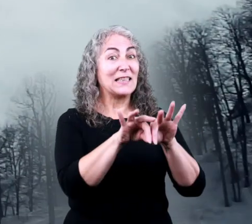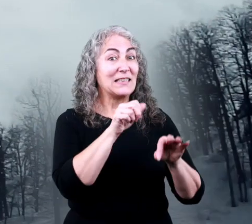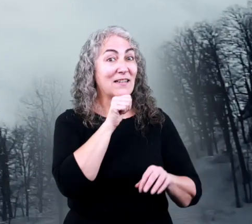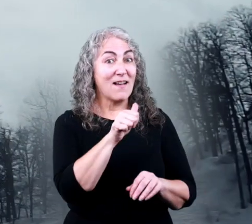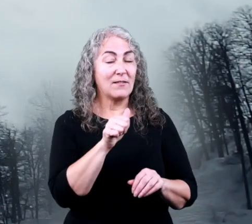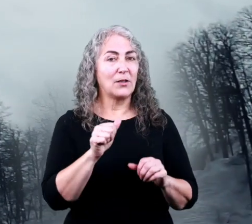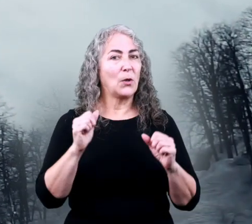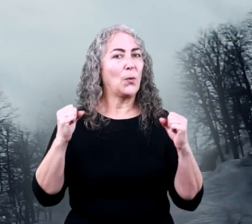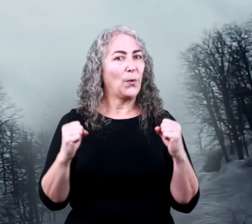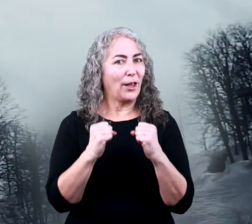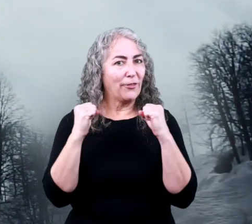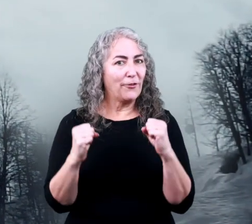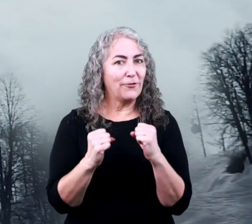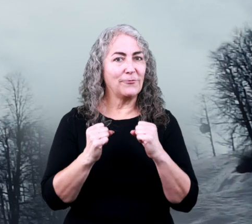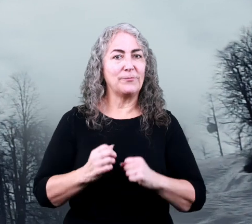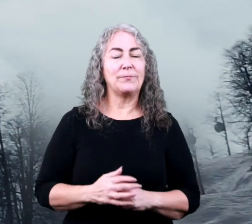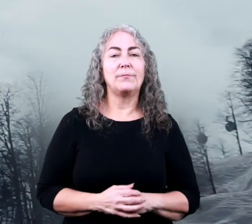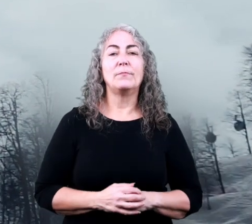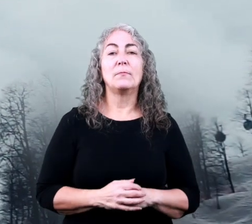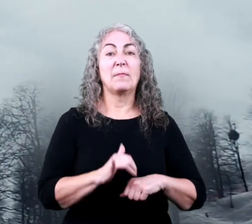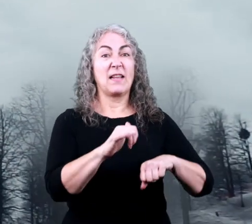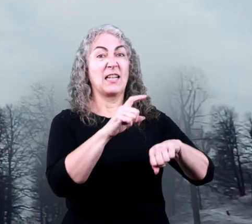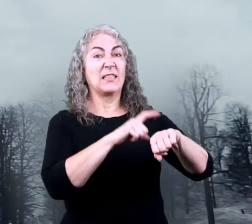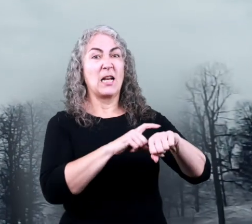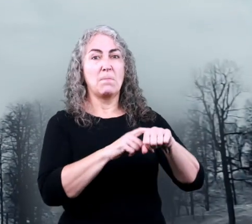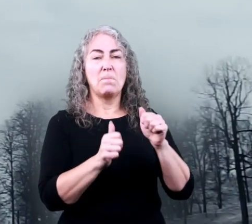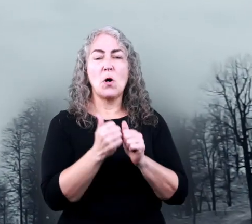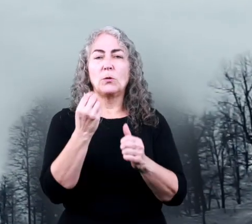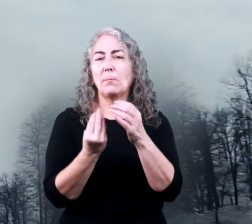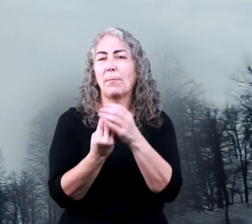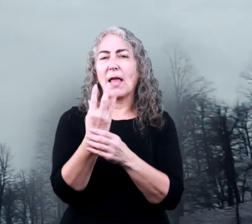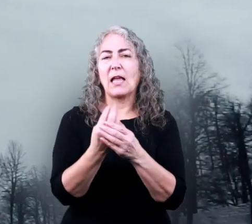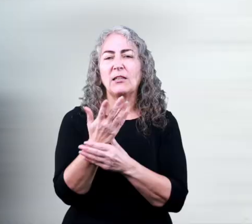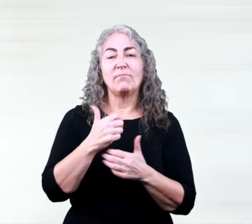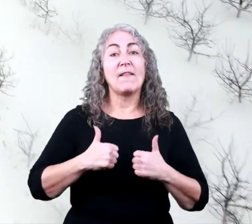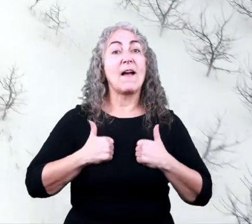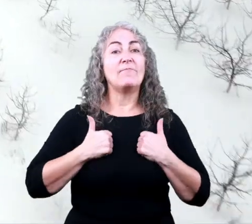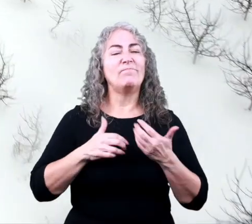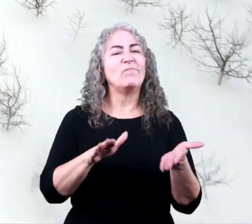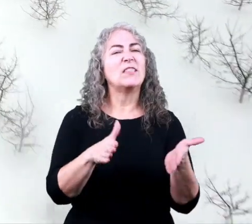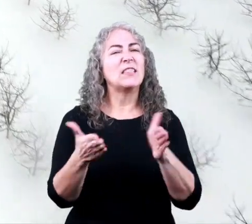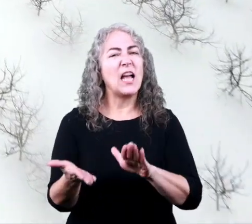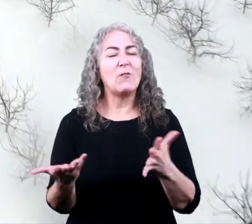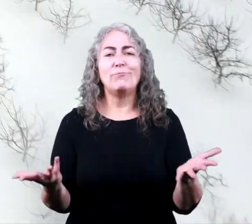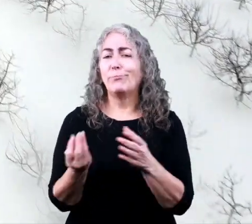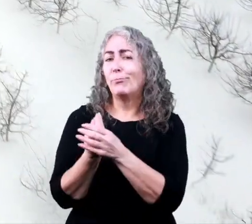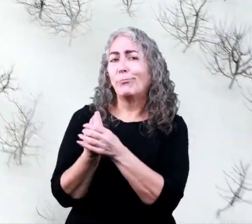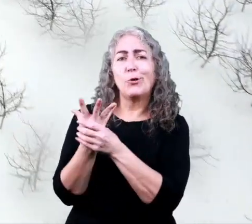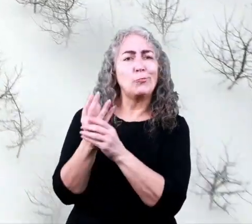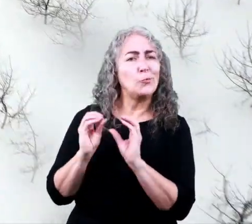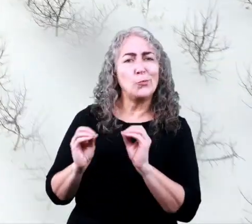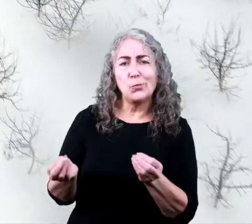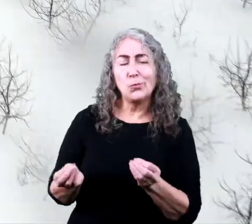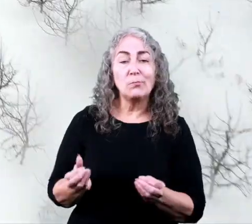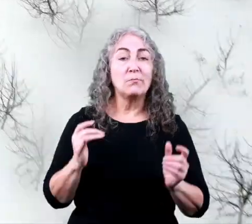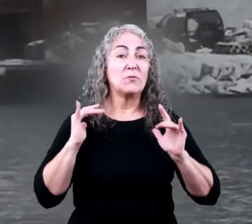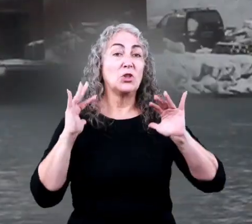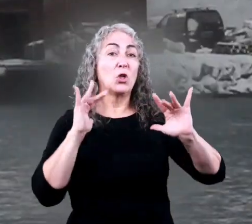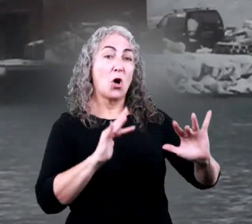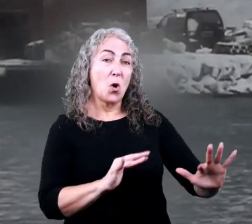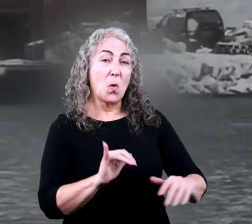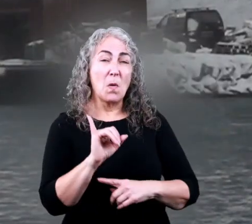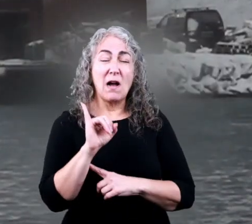Last but not least is winter. This is a time when most plant life is dead or does not bloom.